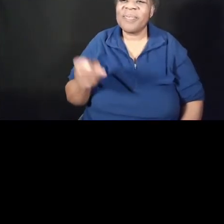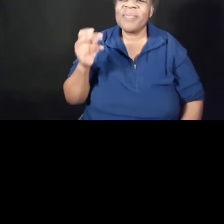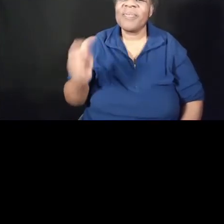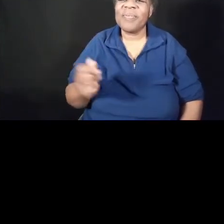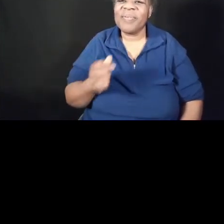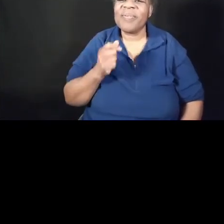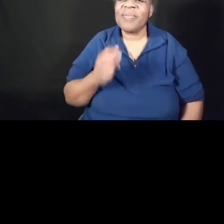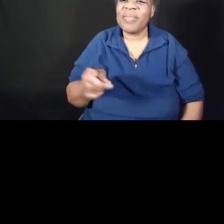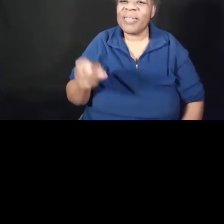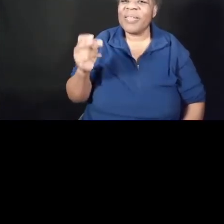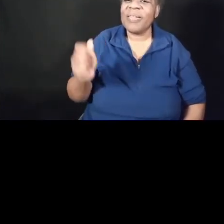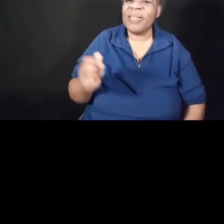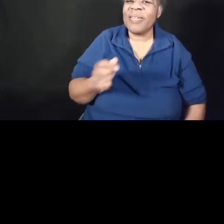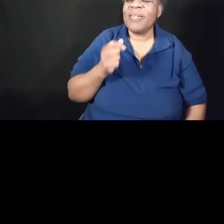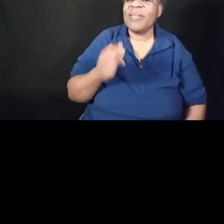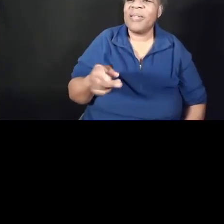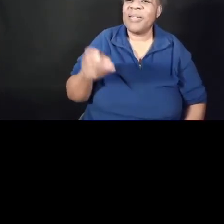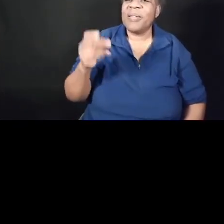I belong.